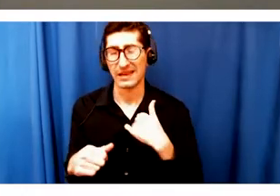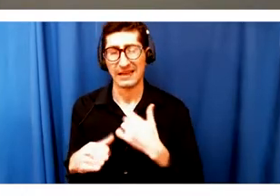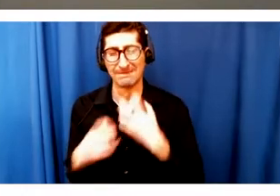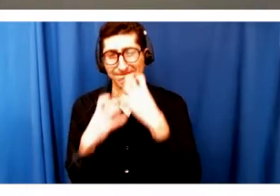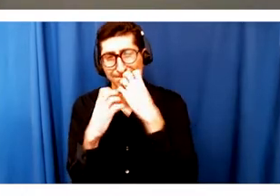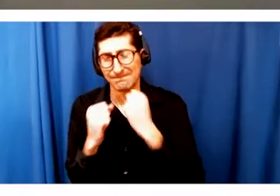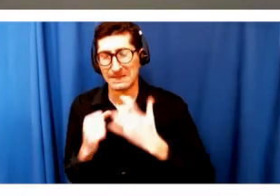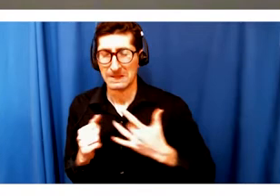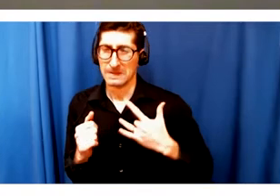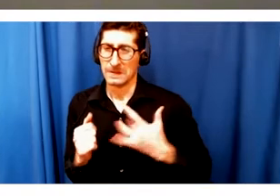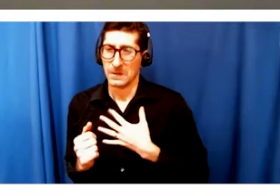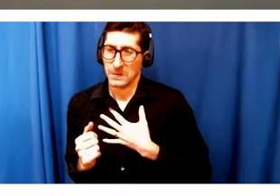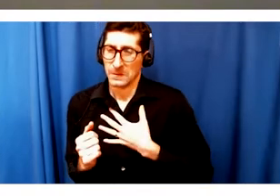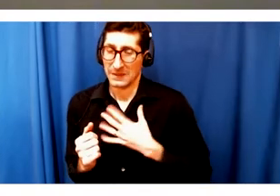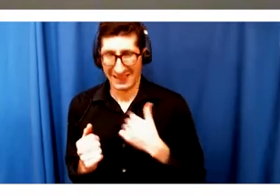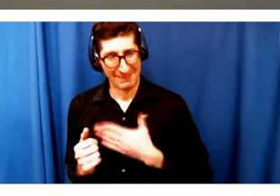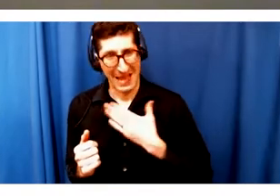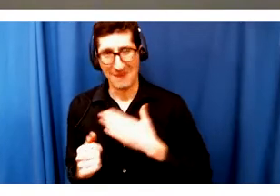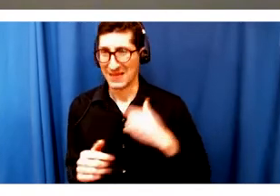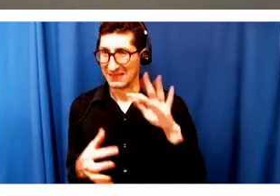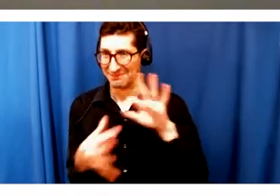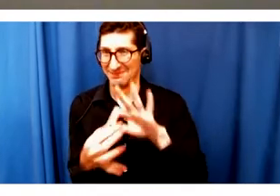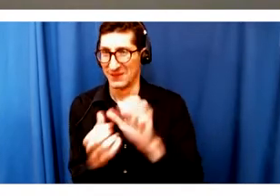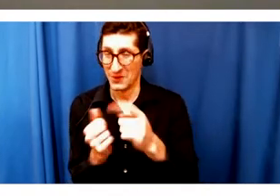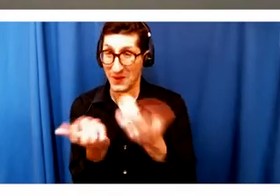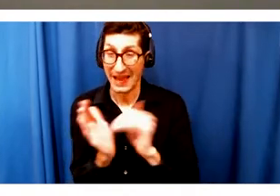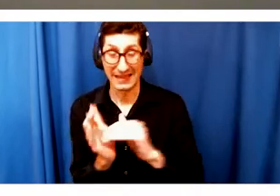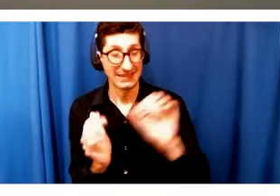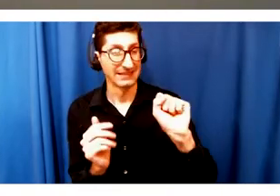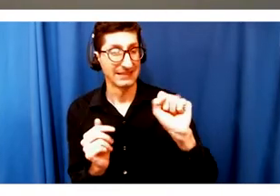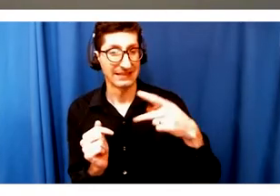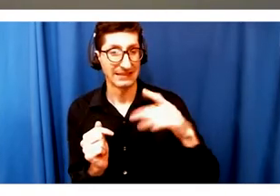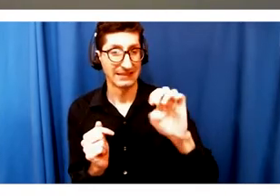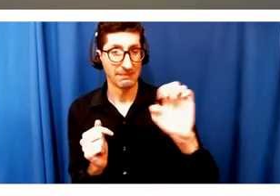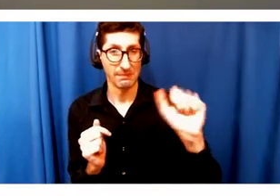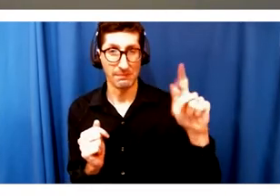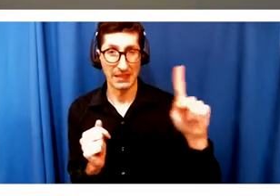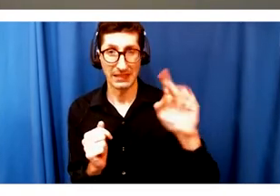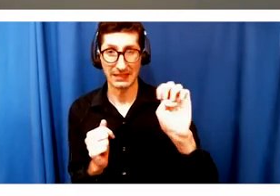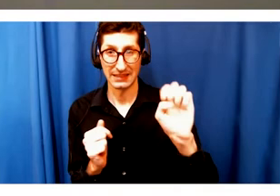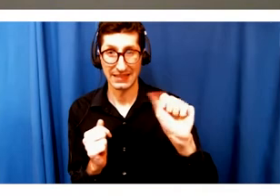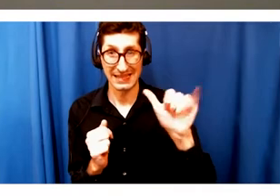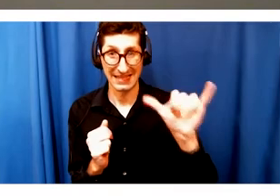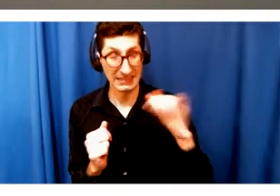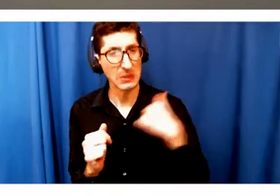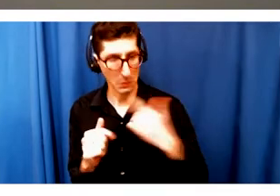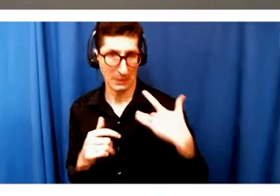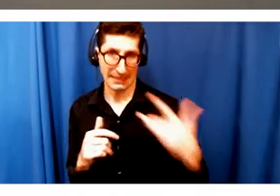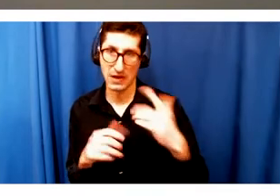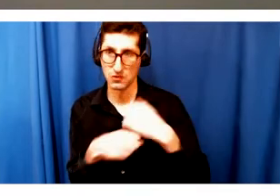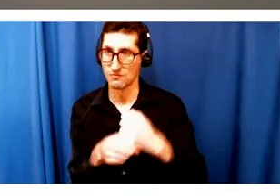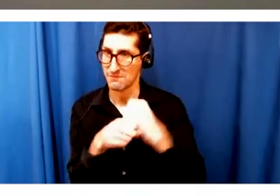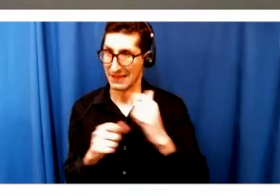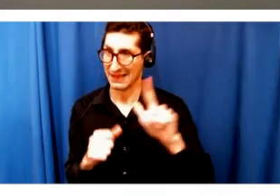back. So, yes, Speakeasy Stage Company is ultimately a theater company that produces live theater, so this has been